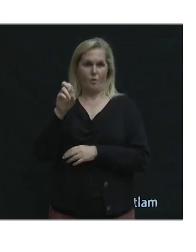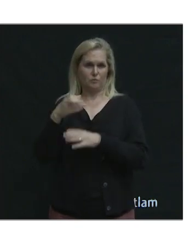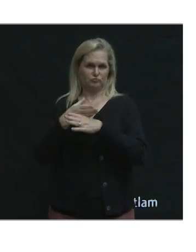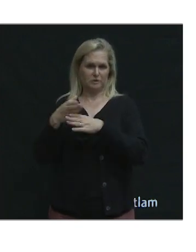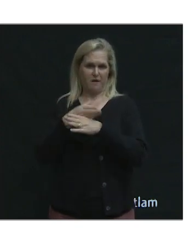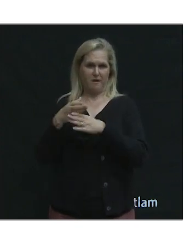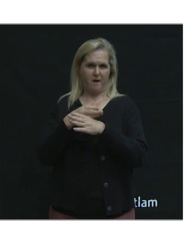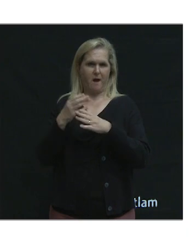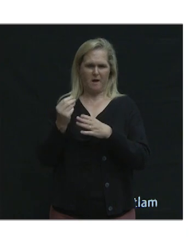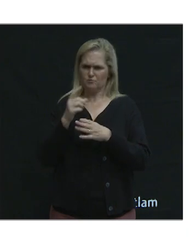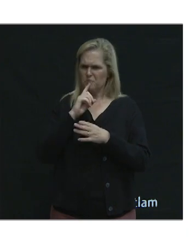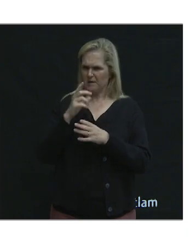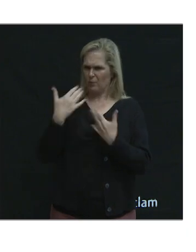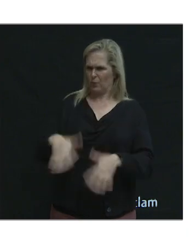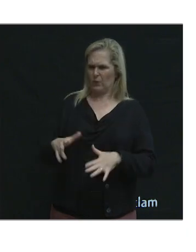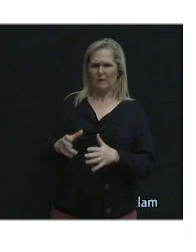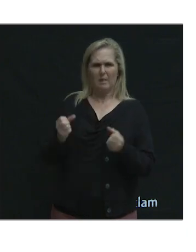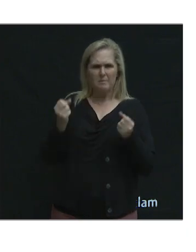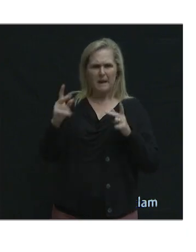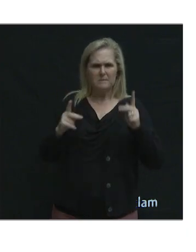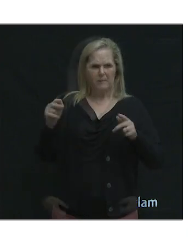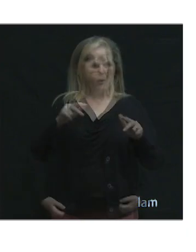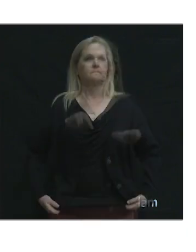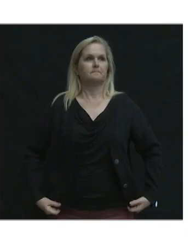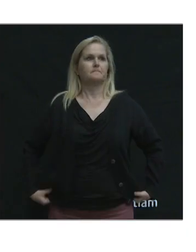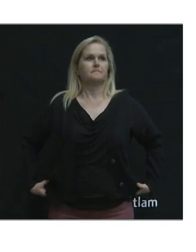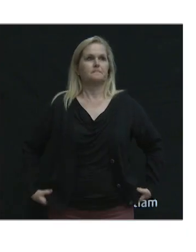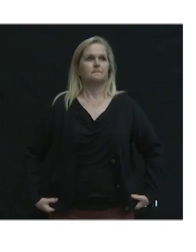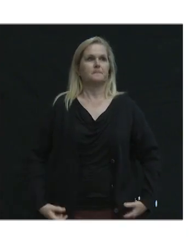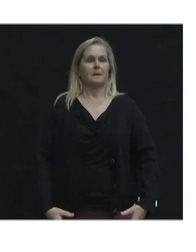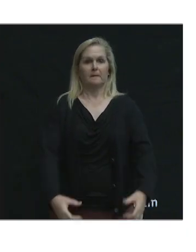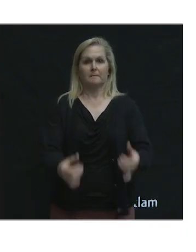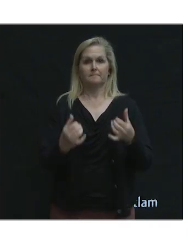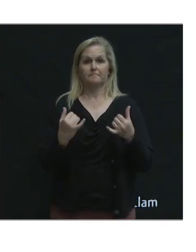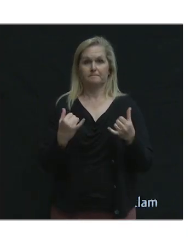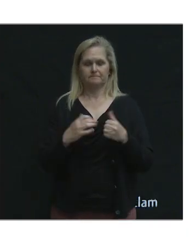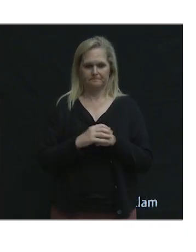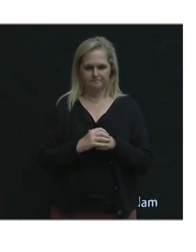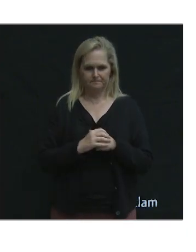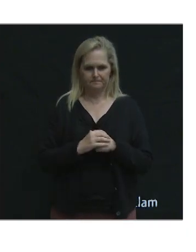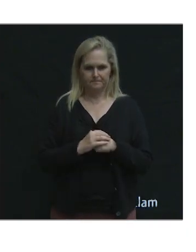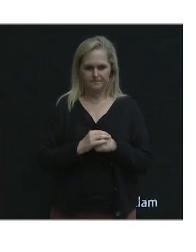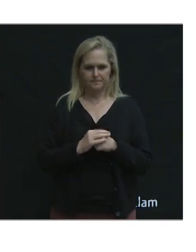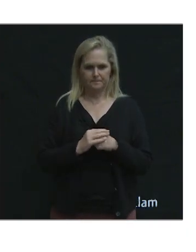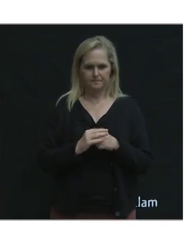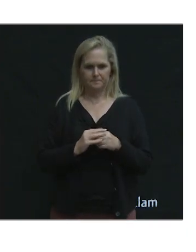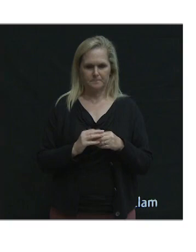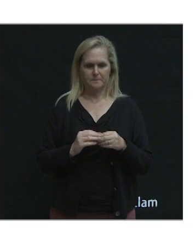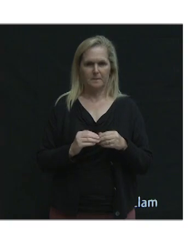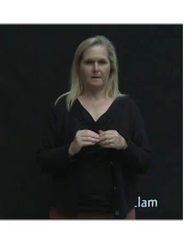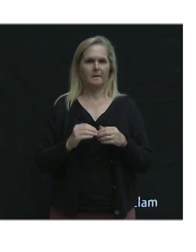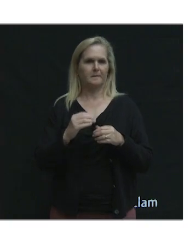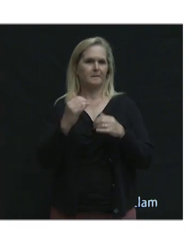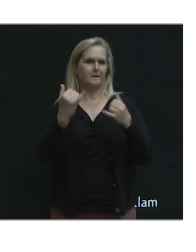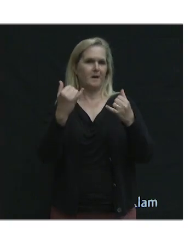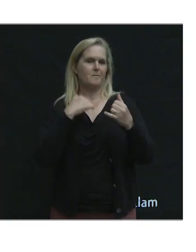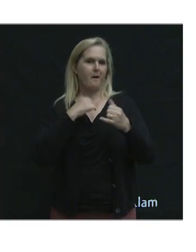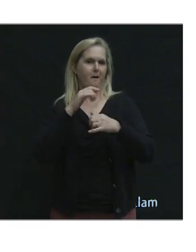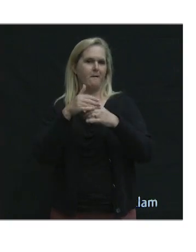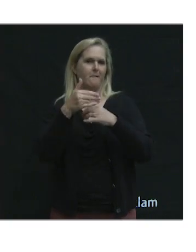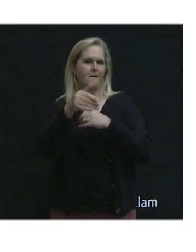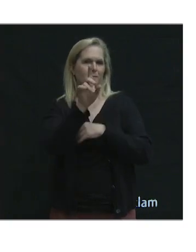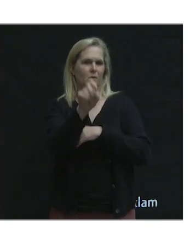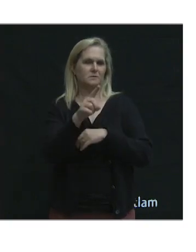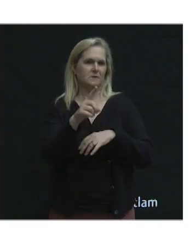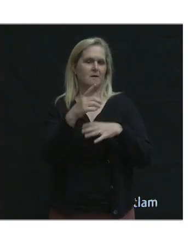high amount of walking here. That is fantastic. So now a little bit next more complicated question is, what